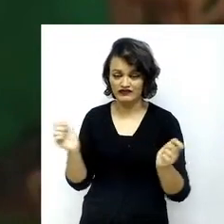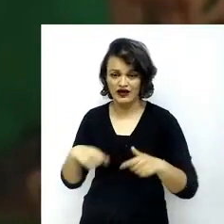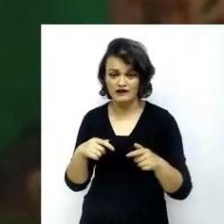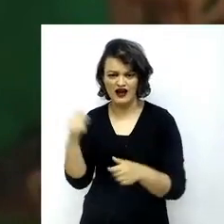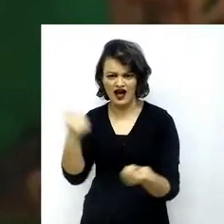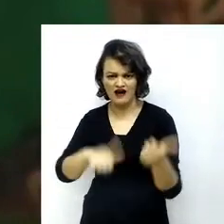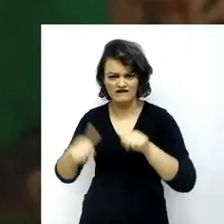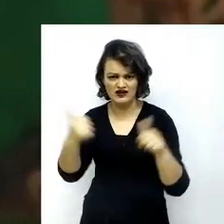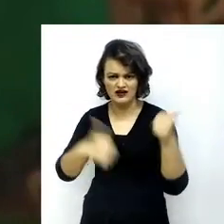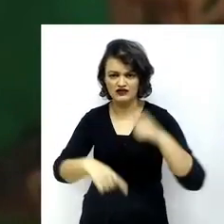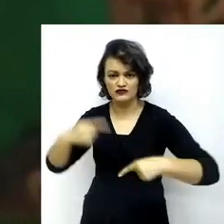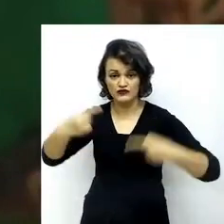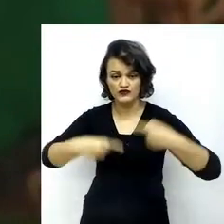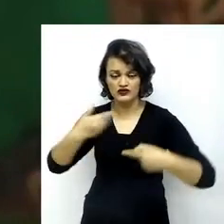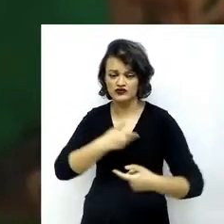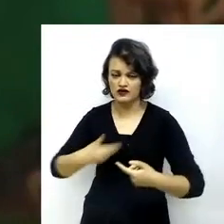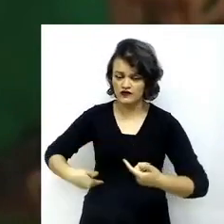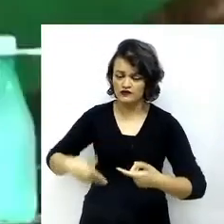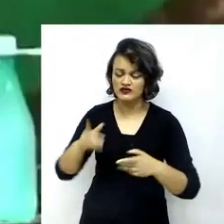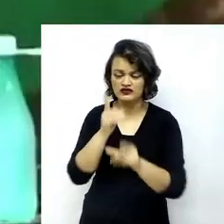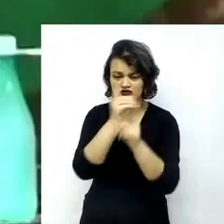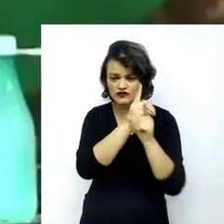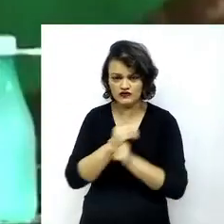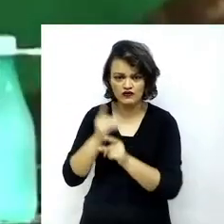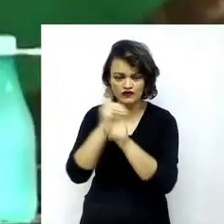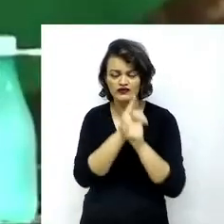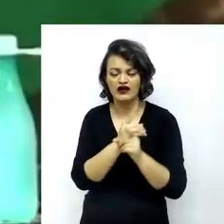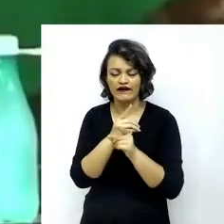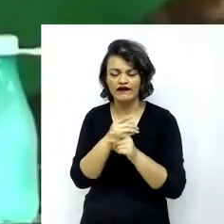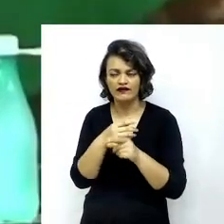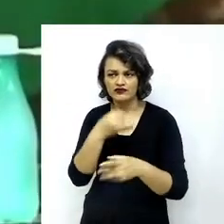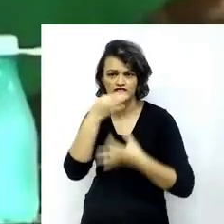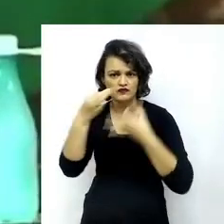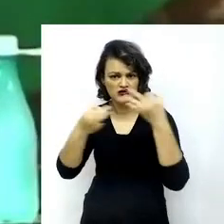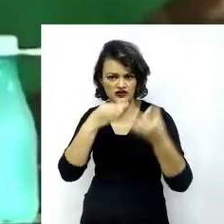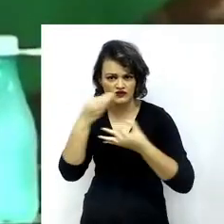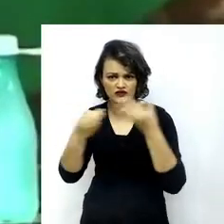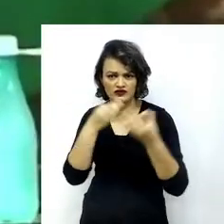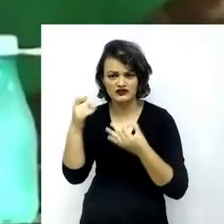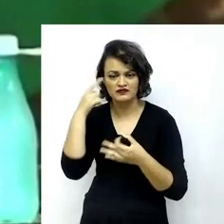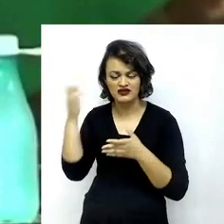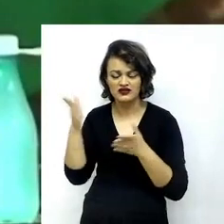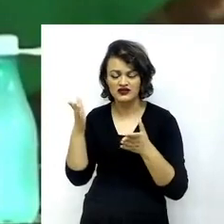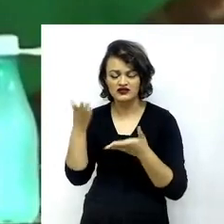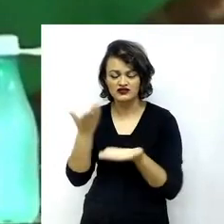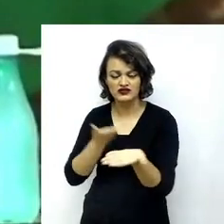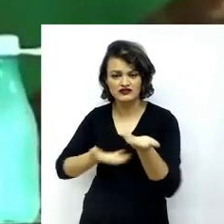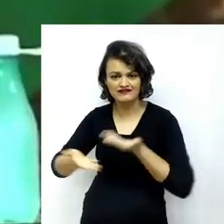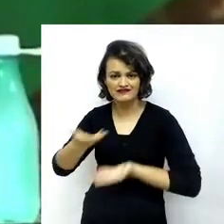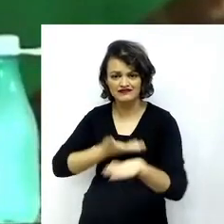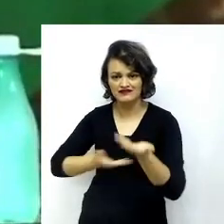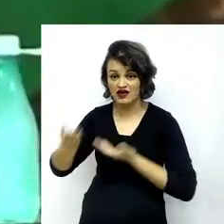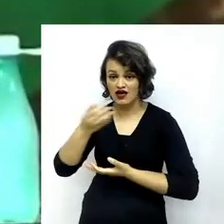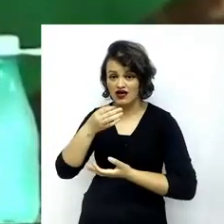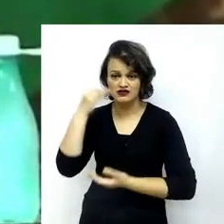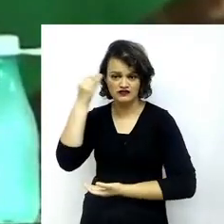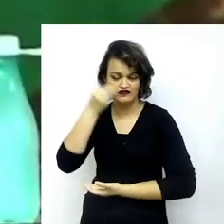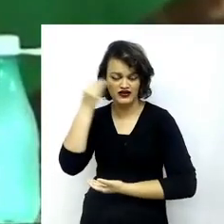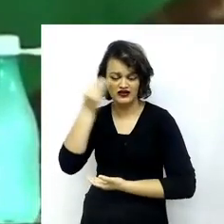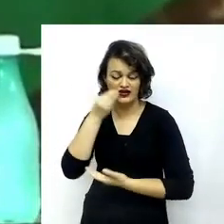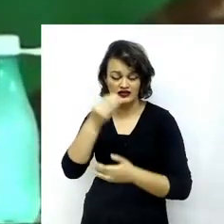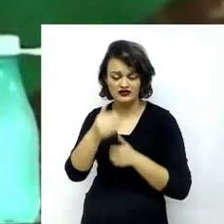with diagnosis and recommendations aimed at exchanging experiences and bringing policies closer to the standards